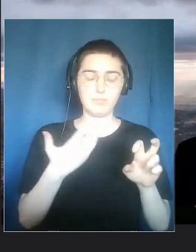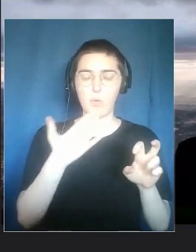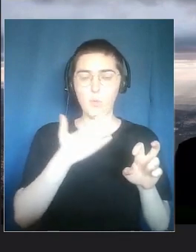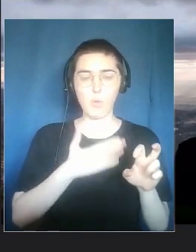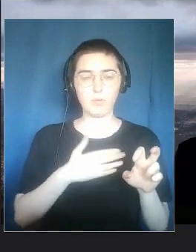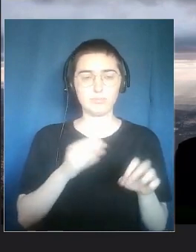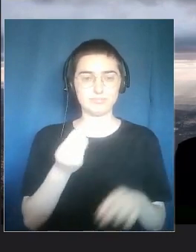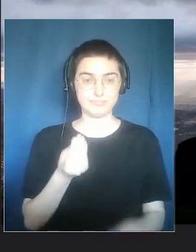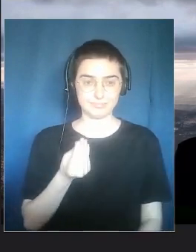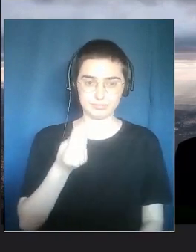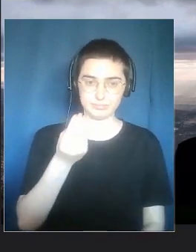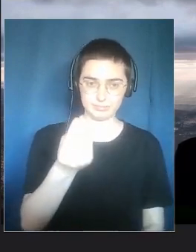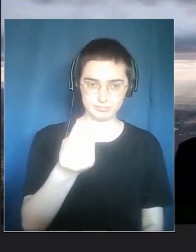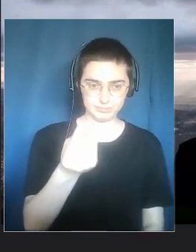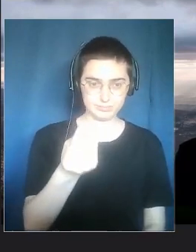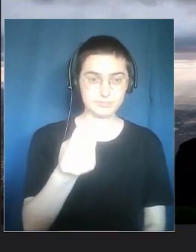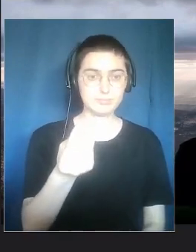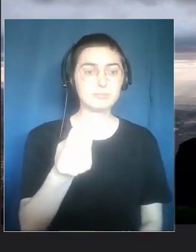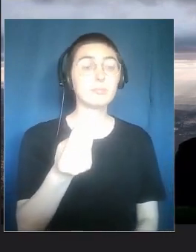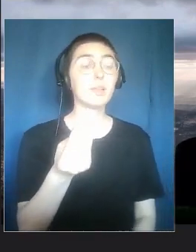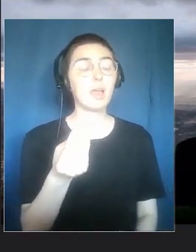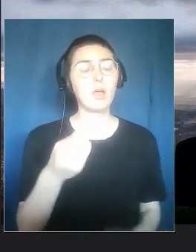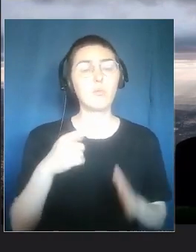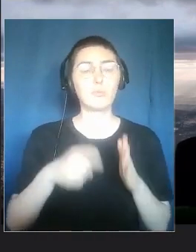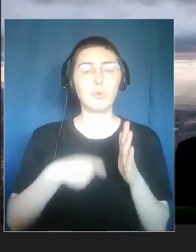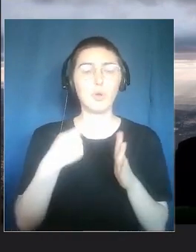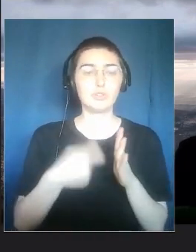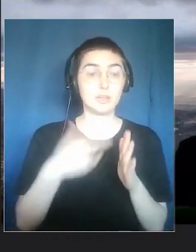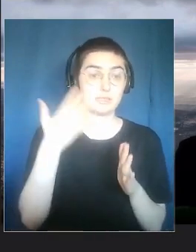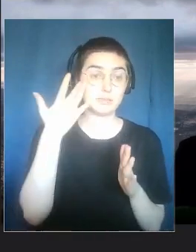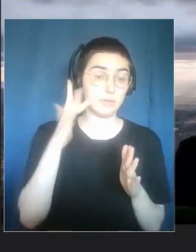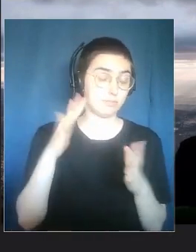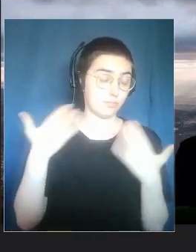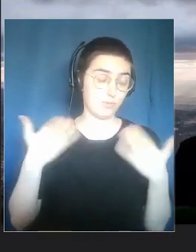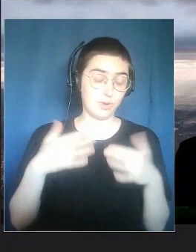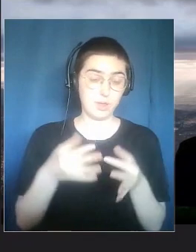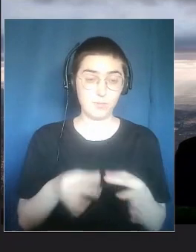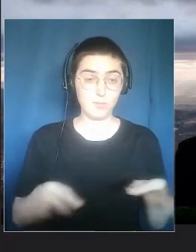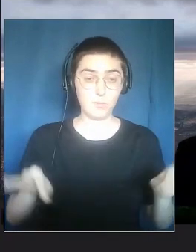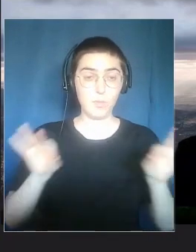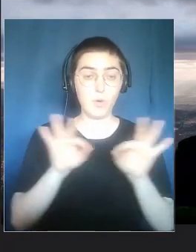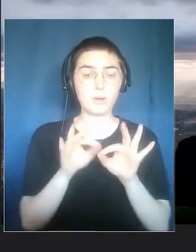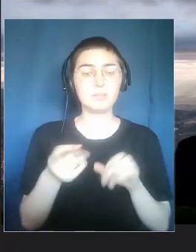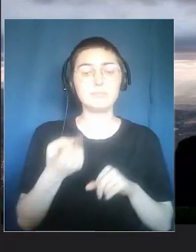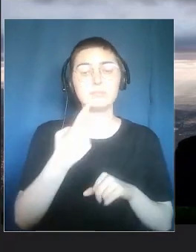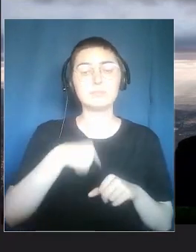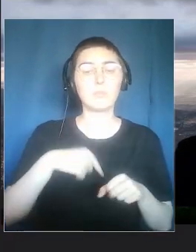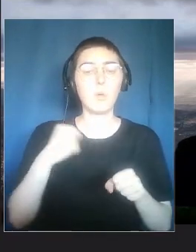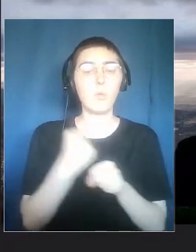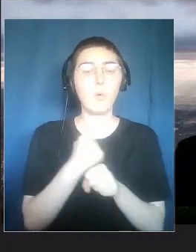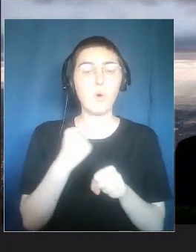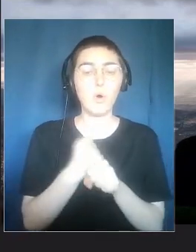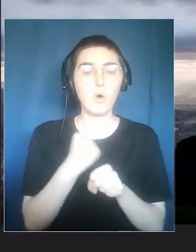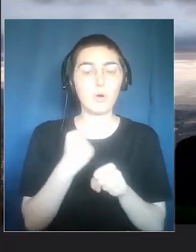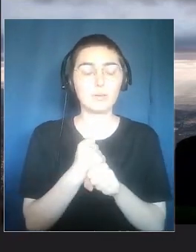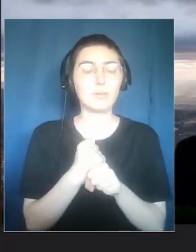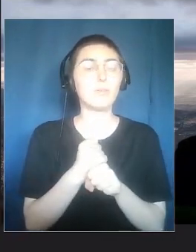I wanted to stress something, very important topic within the SMART project. We are working